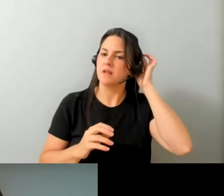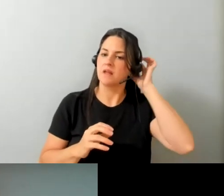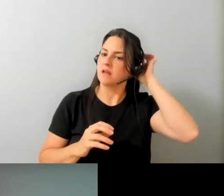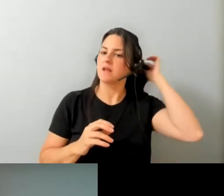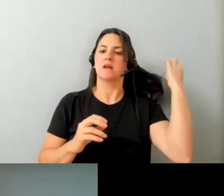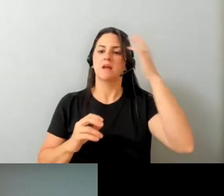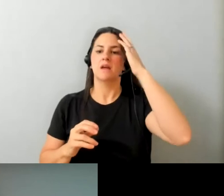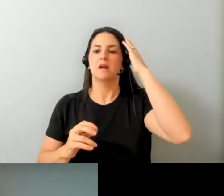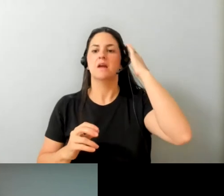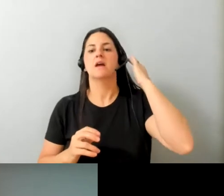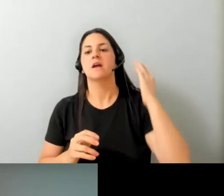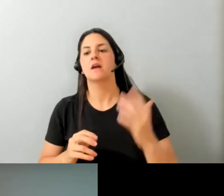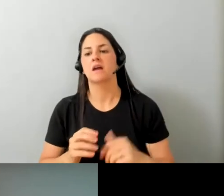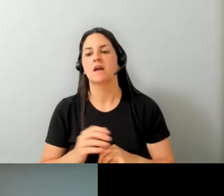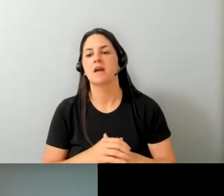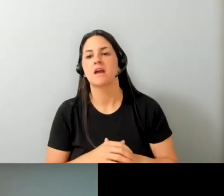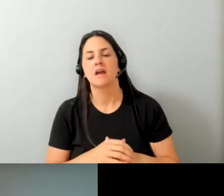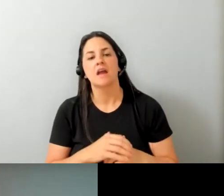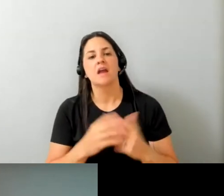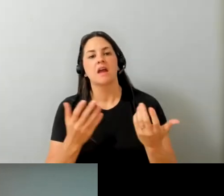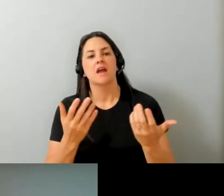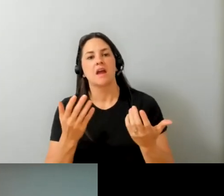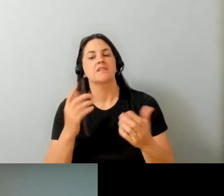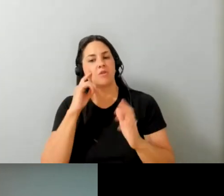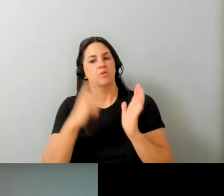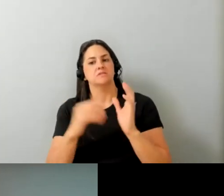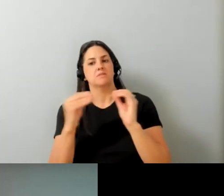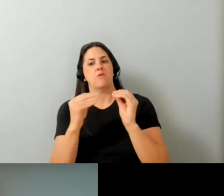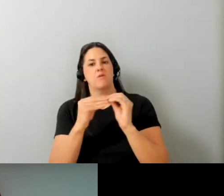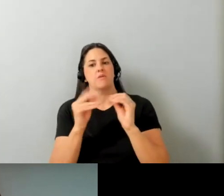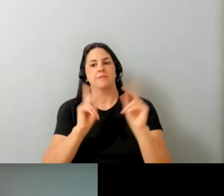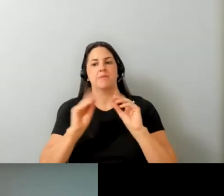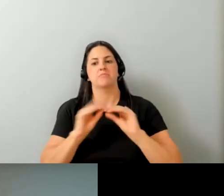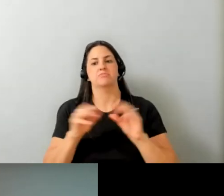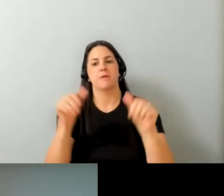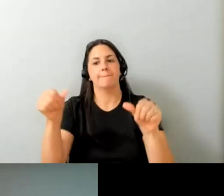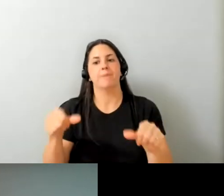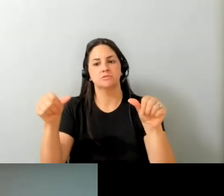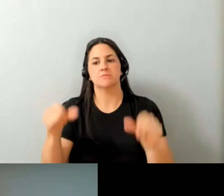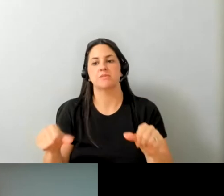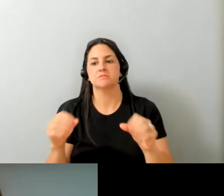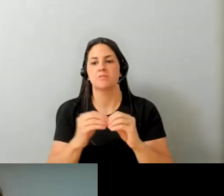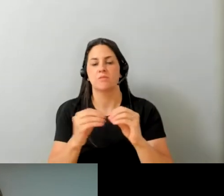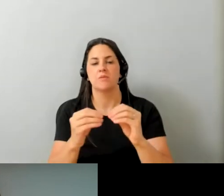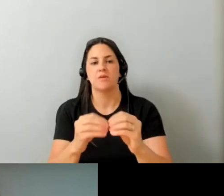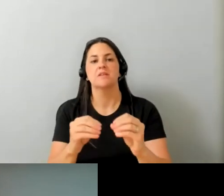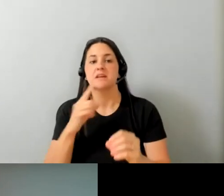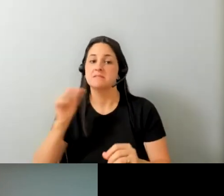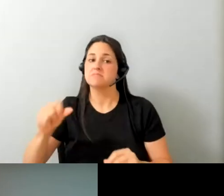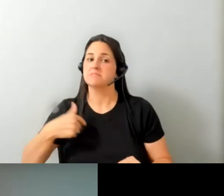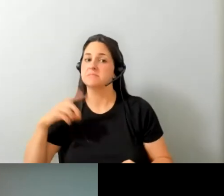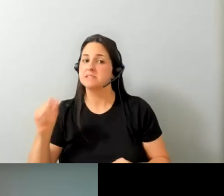also like it was said on social media too people are coming out more and more yeah yes i am disabled and some people